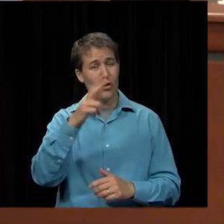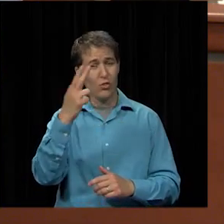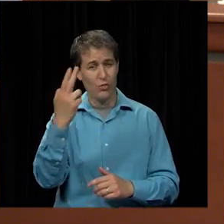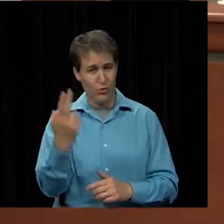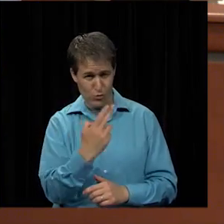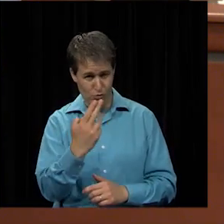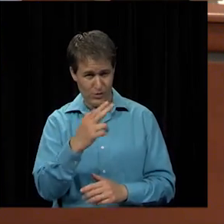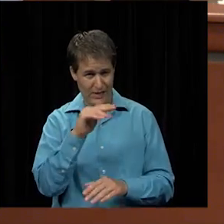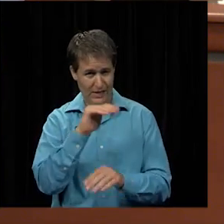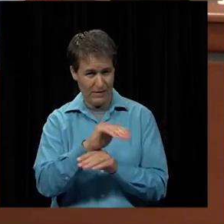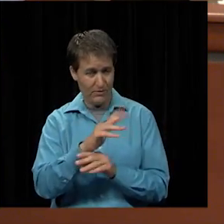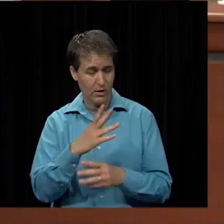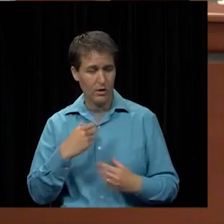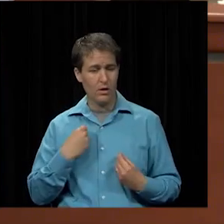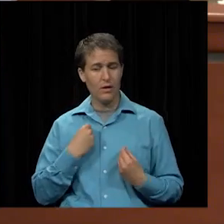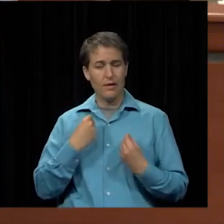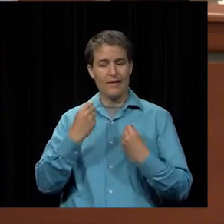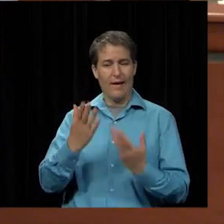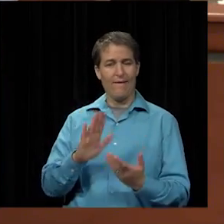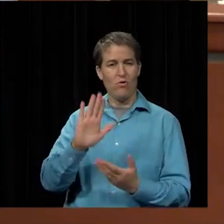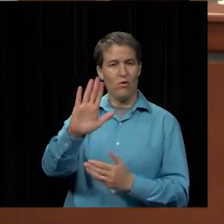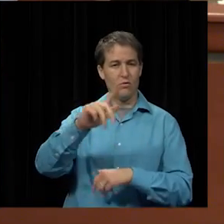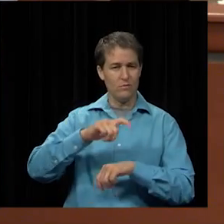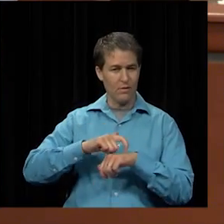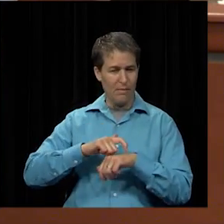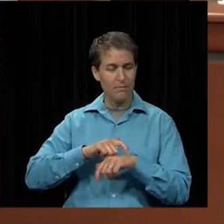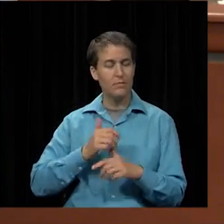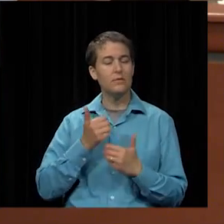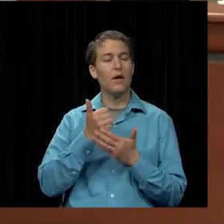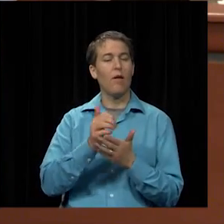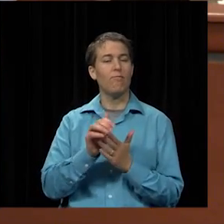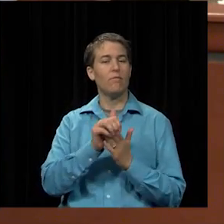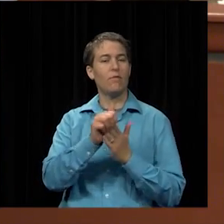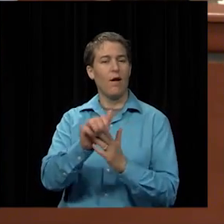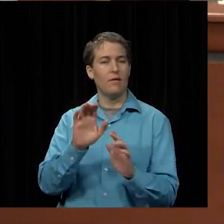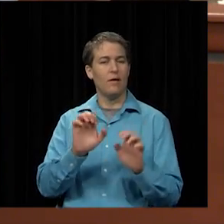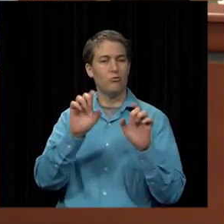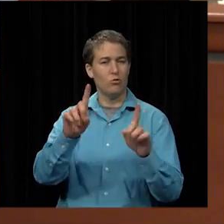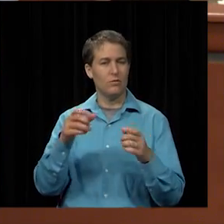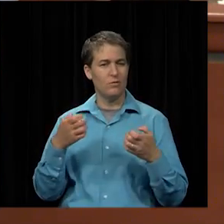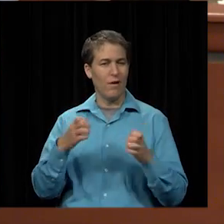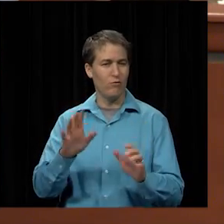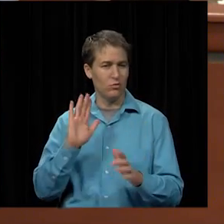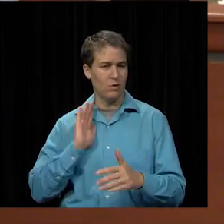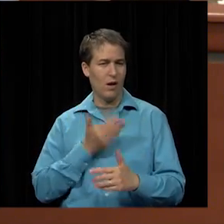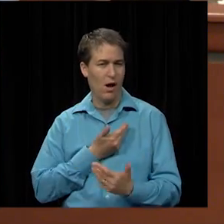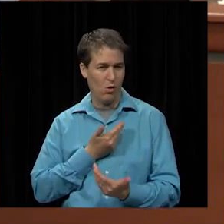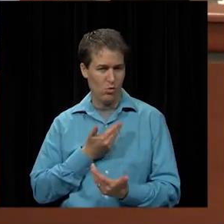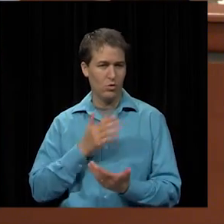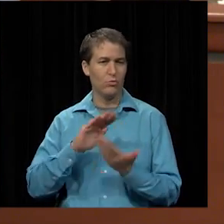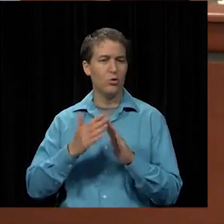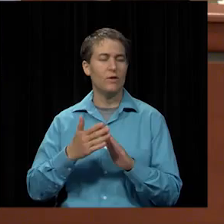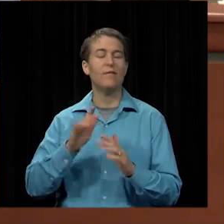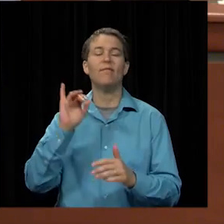evenings they gave of their time to help guide the education efforts in our community that's a commitment